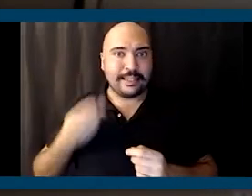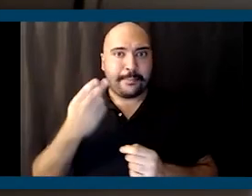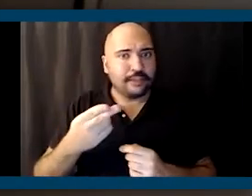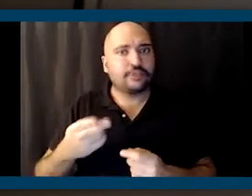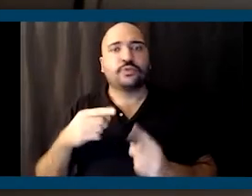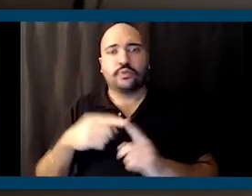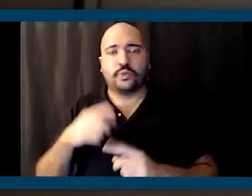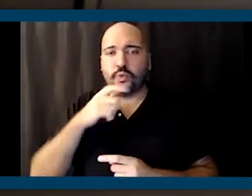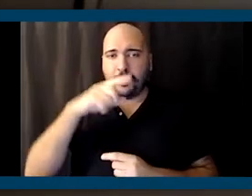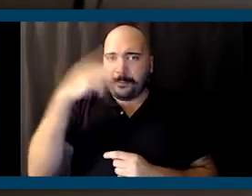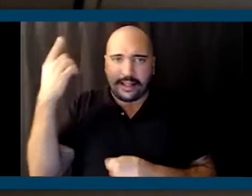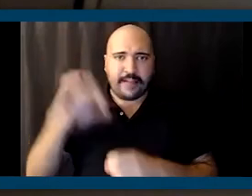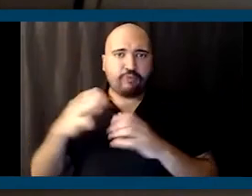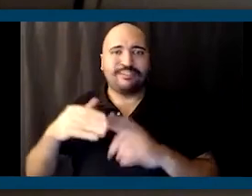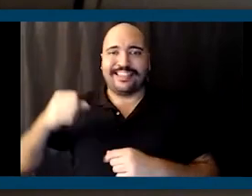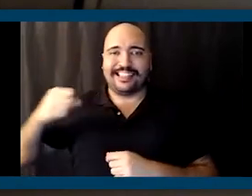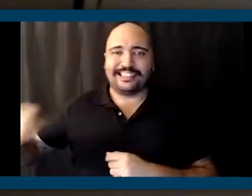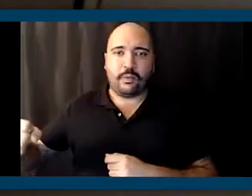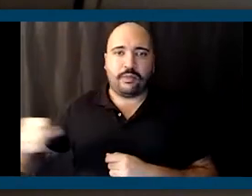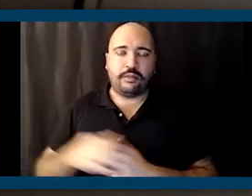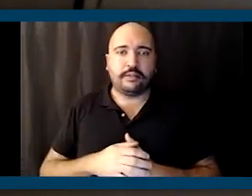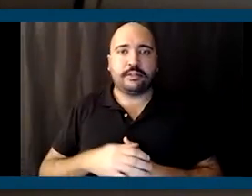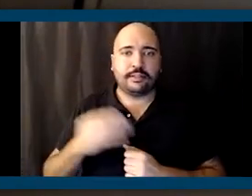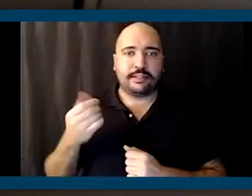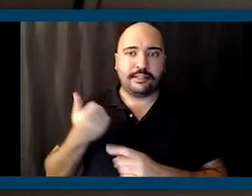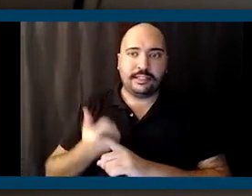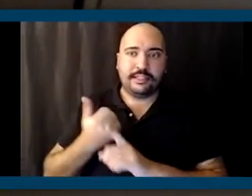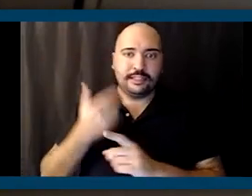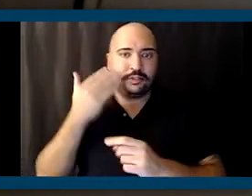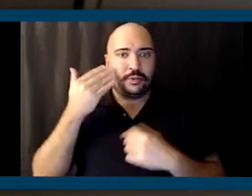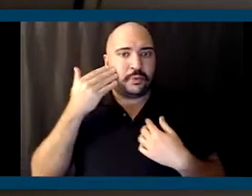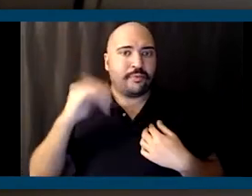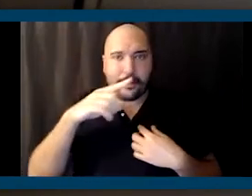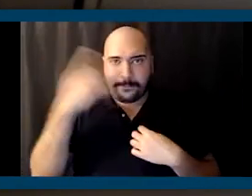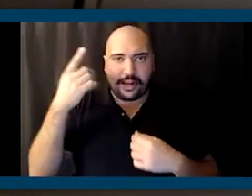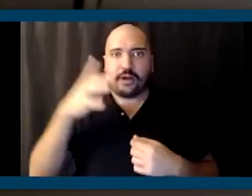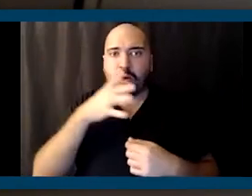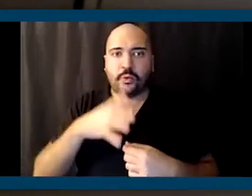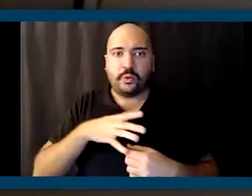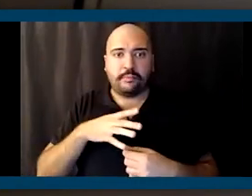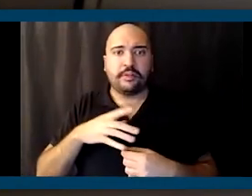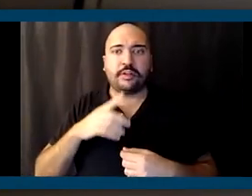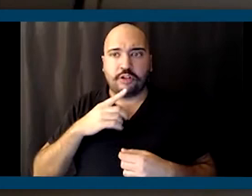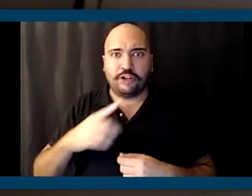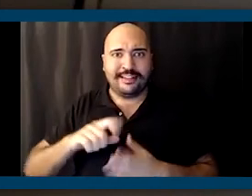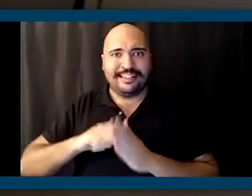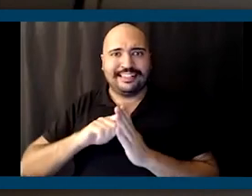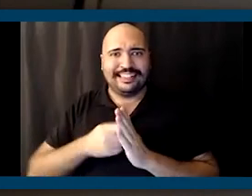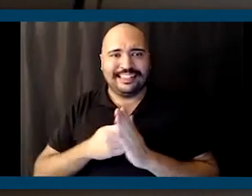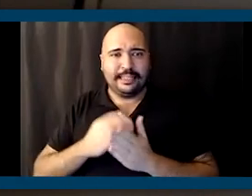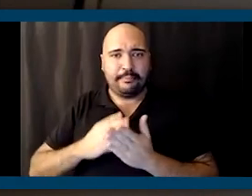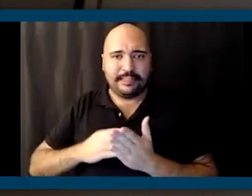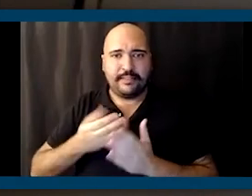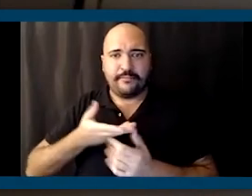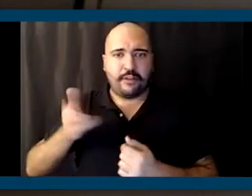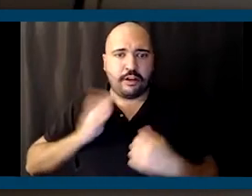to black voters in the South. And I think he knew that black women are a key component of